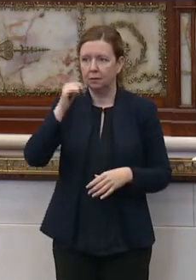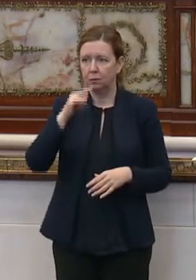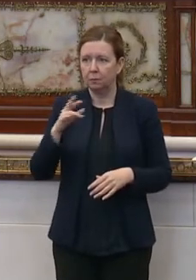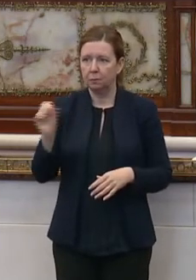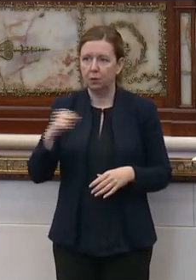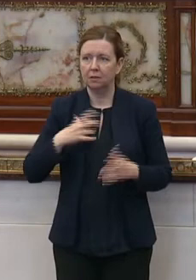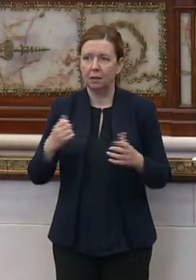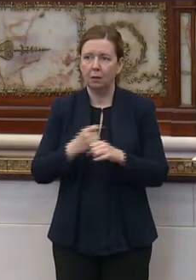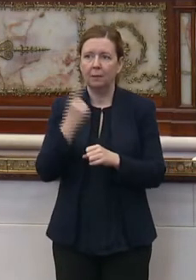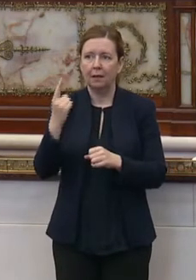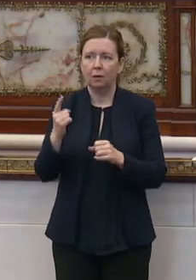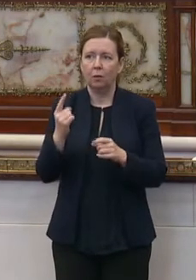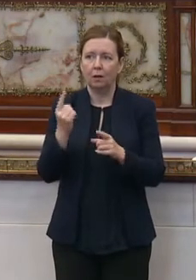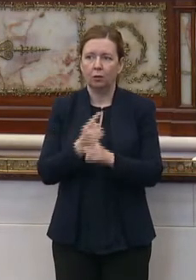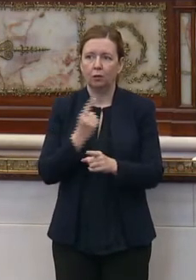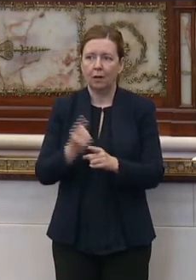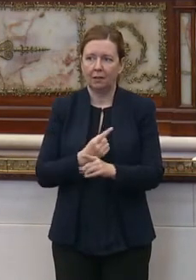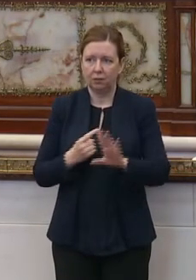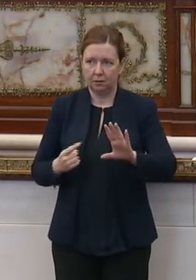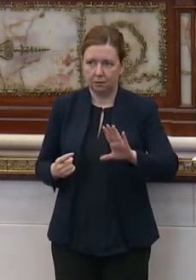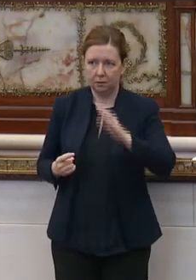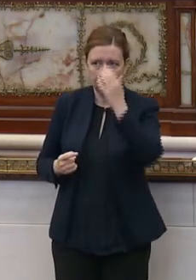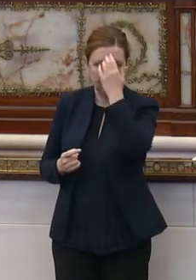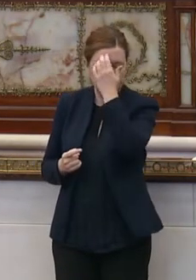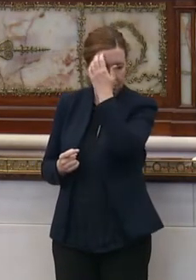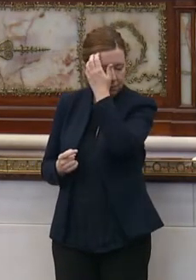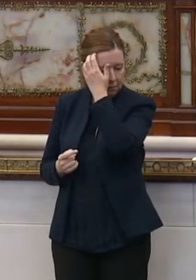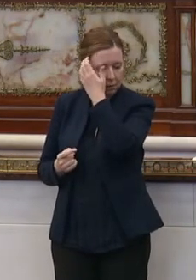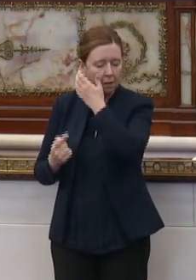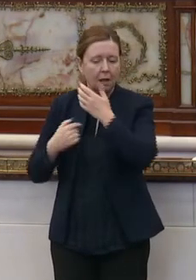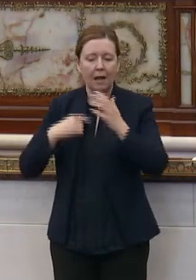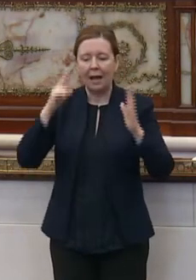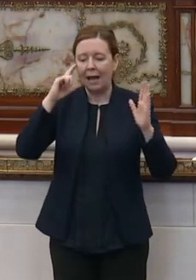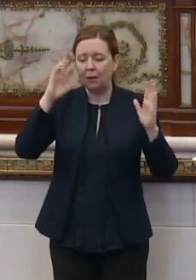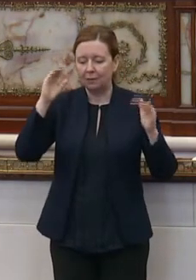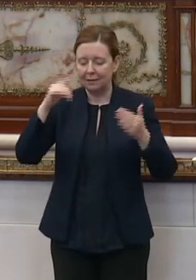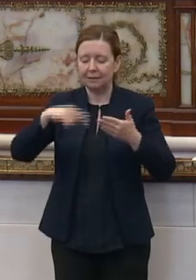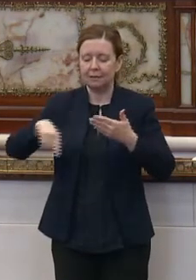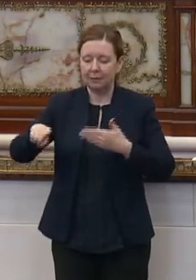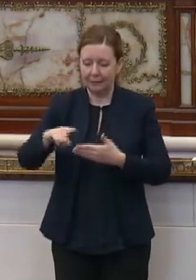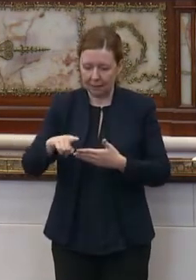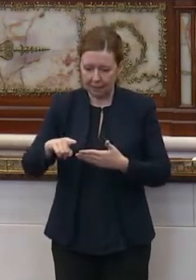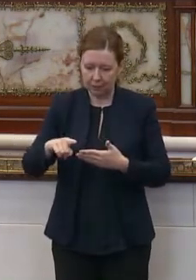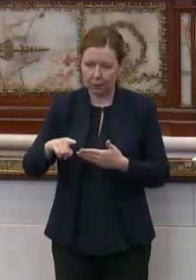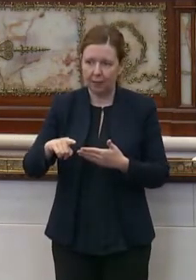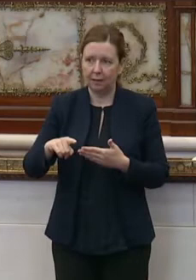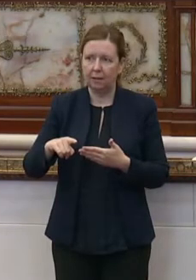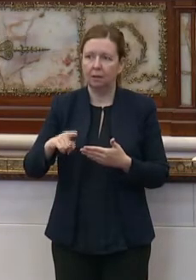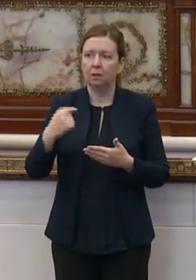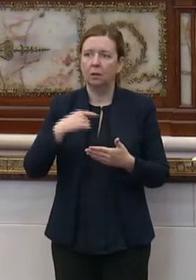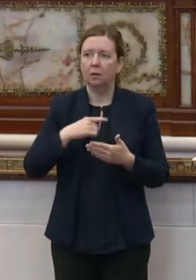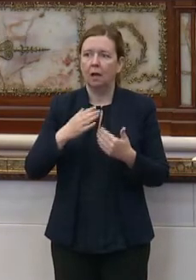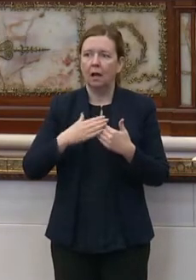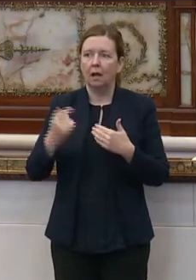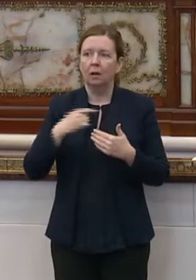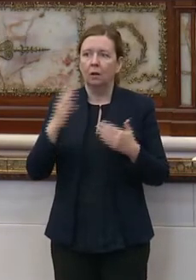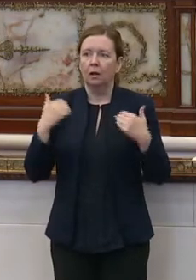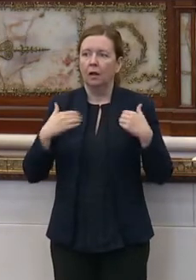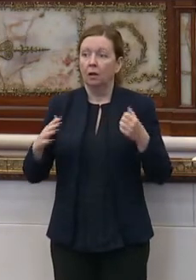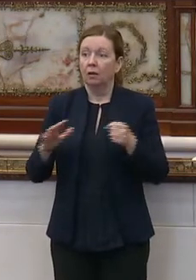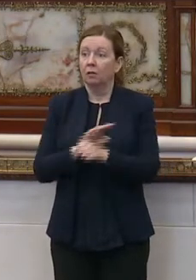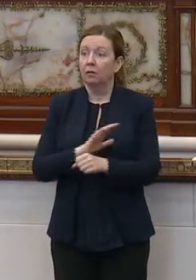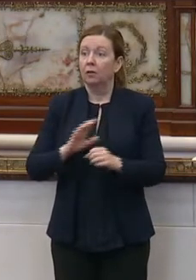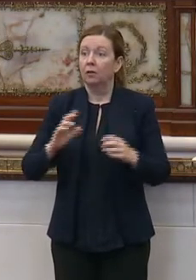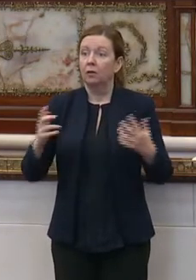Brooks, I just want to make one correction. I guess I was anticipating next week's election where we would, uh, after which we will have a full